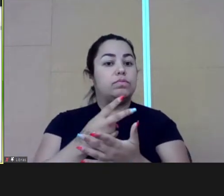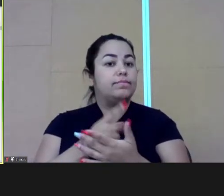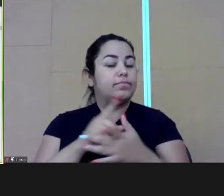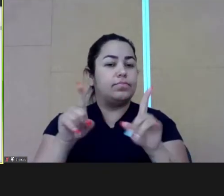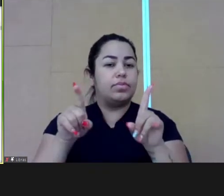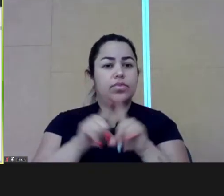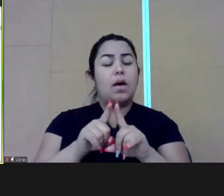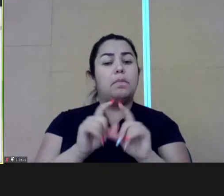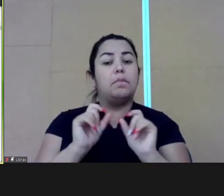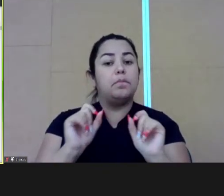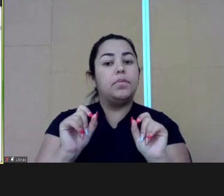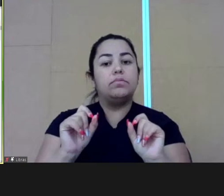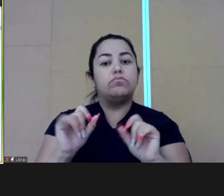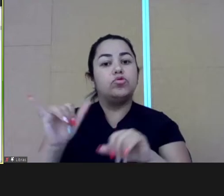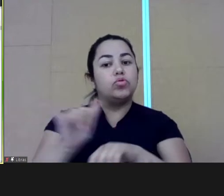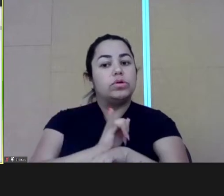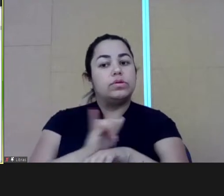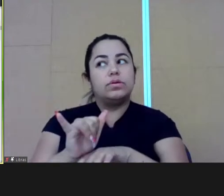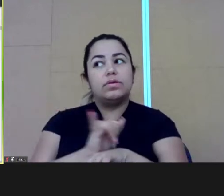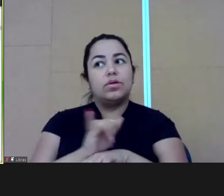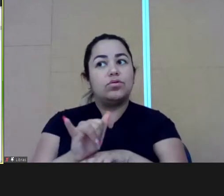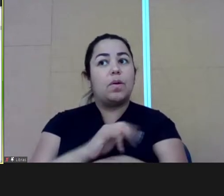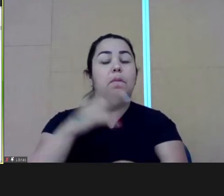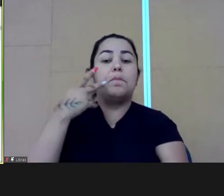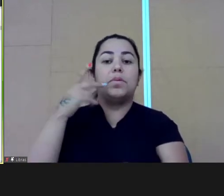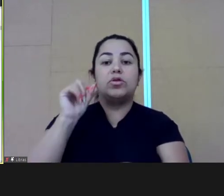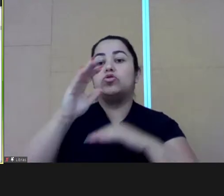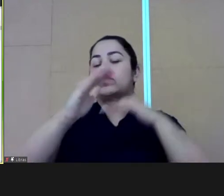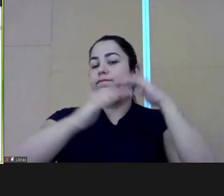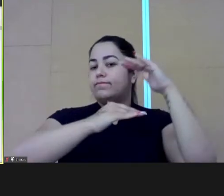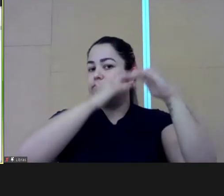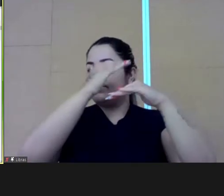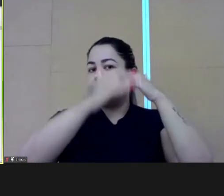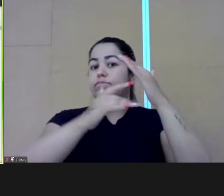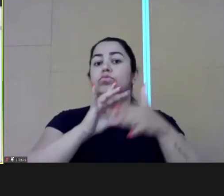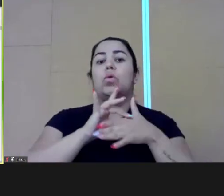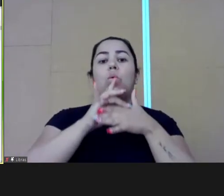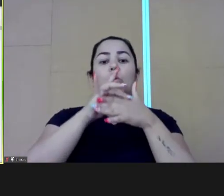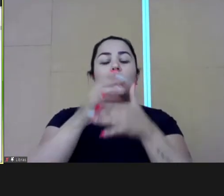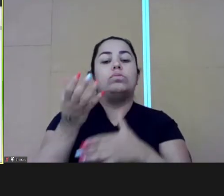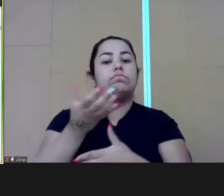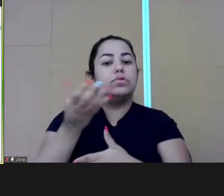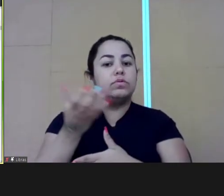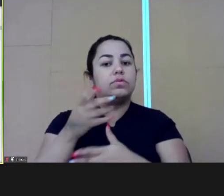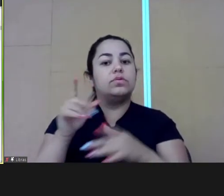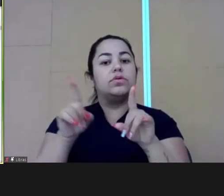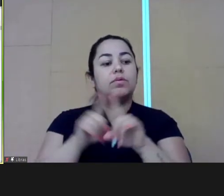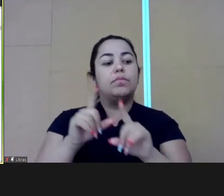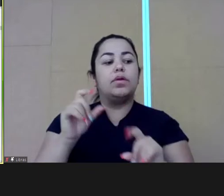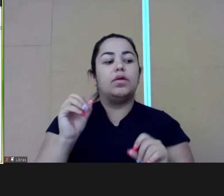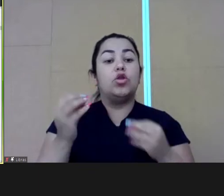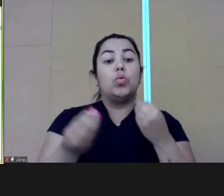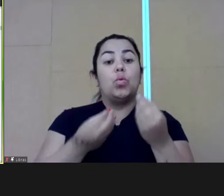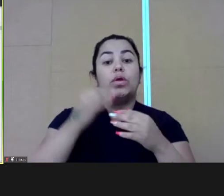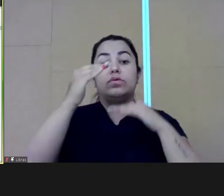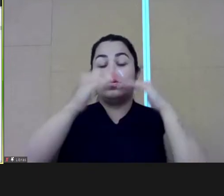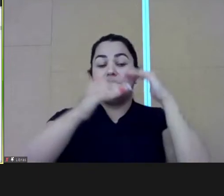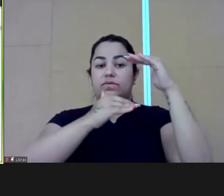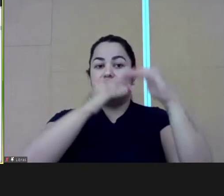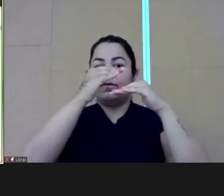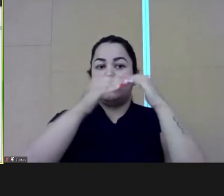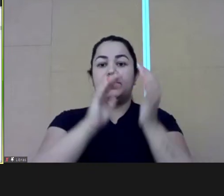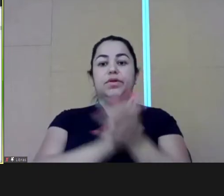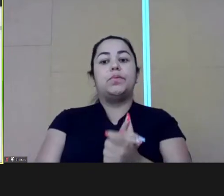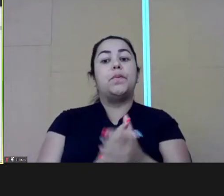we started building a strategy to develop new leaders. What did